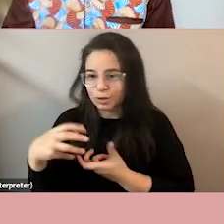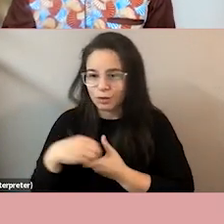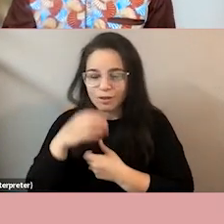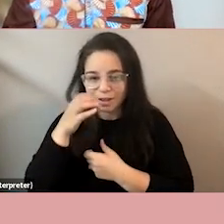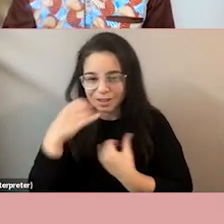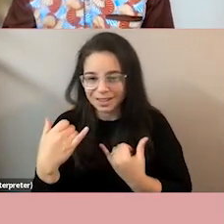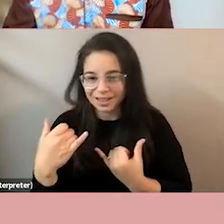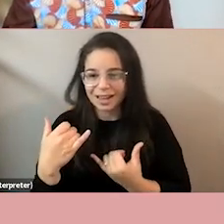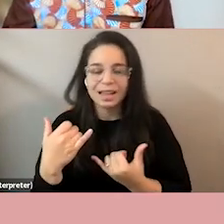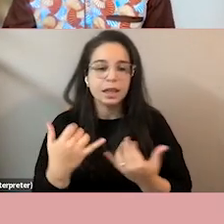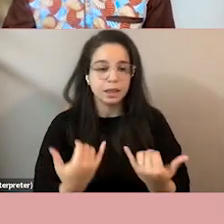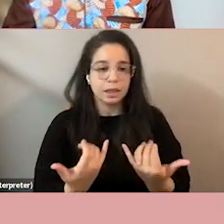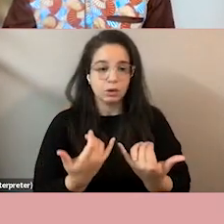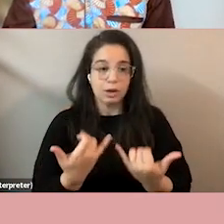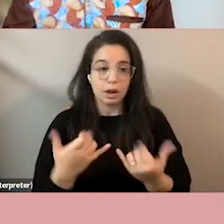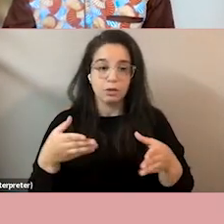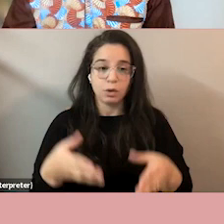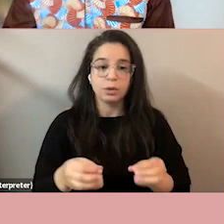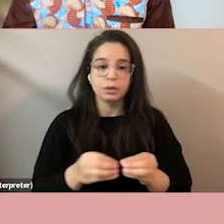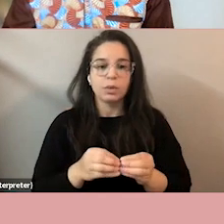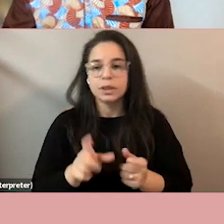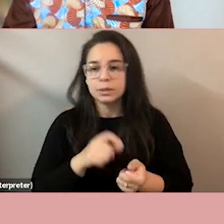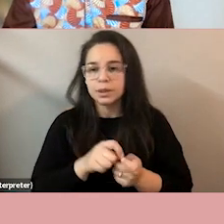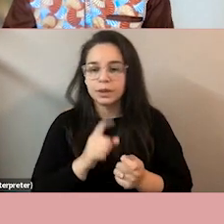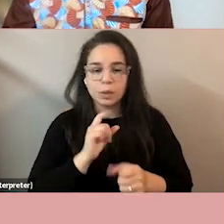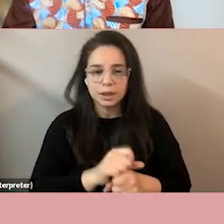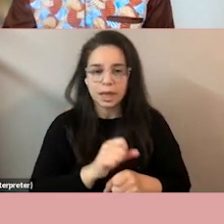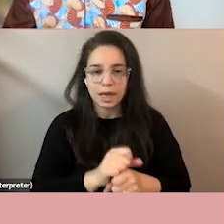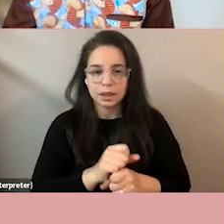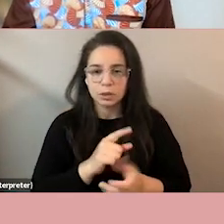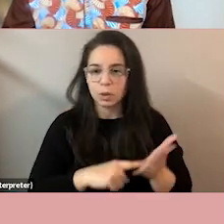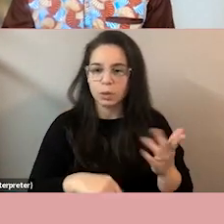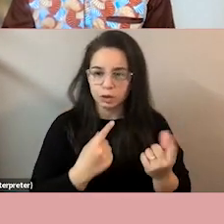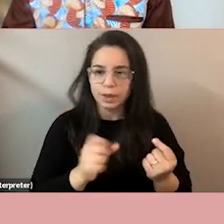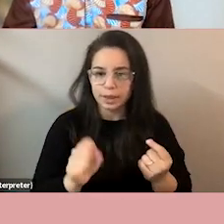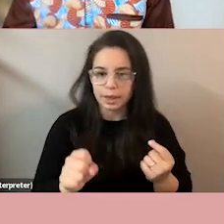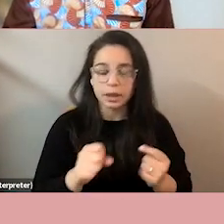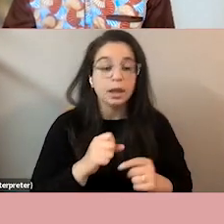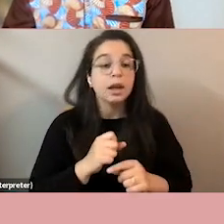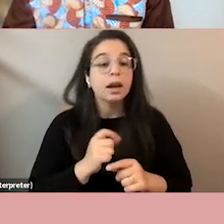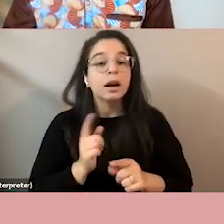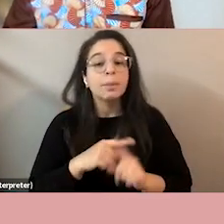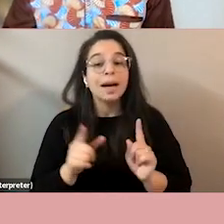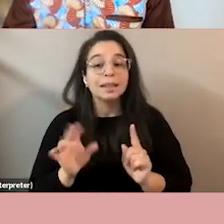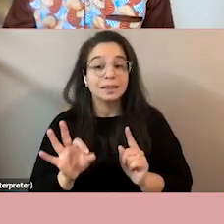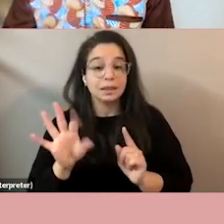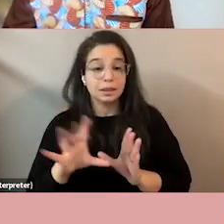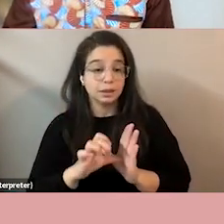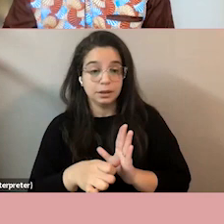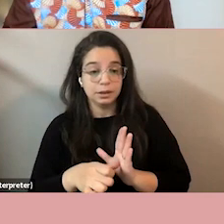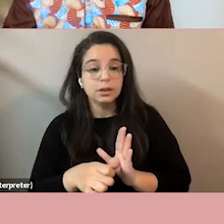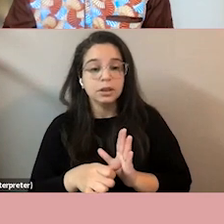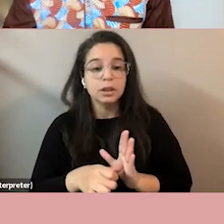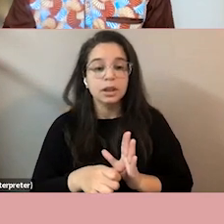very very specific um uh tasks that we're working on but what i would like to draw your attention to is the